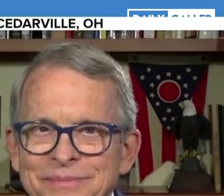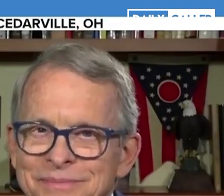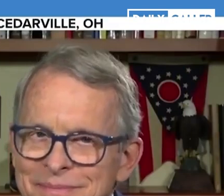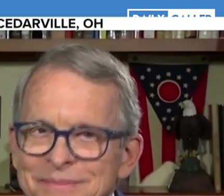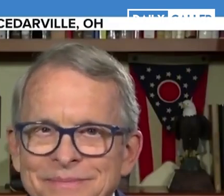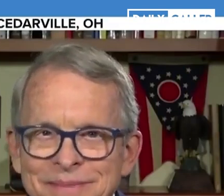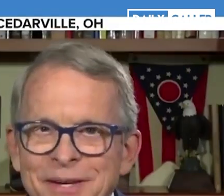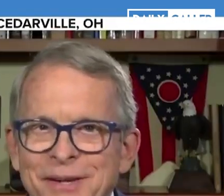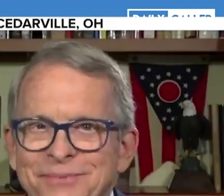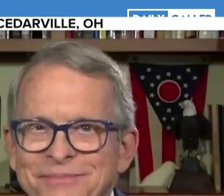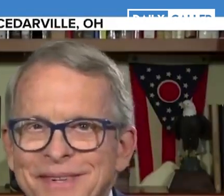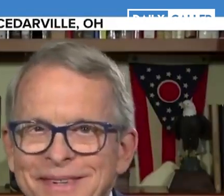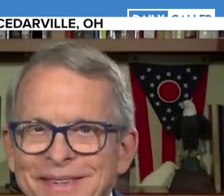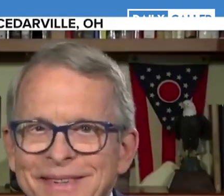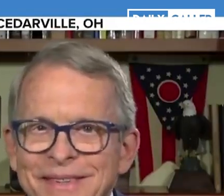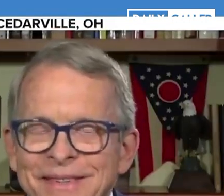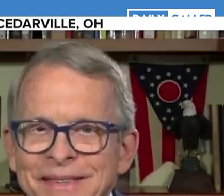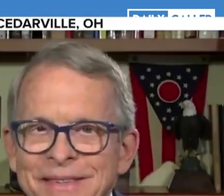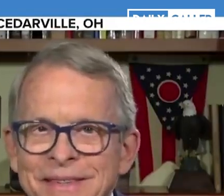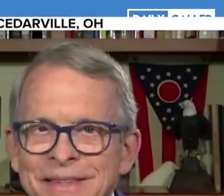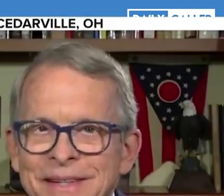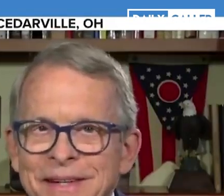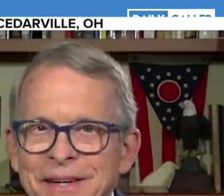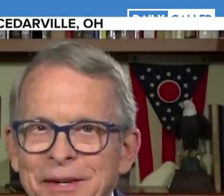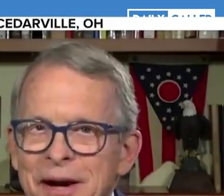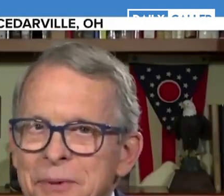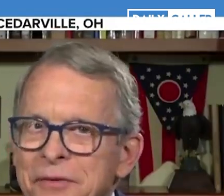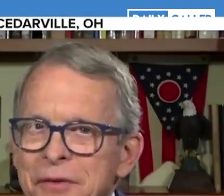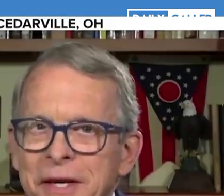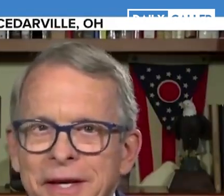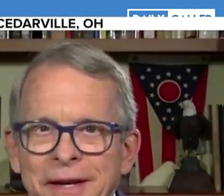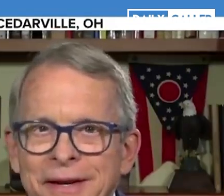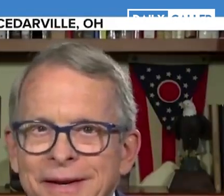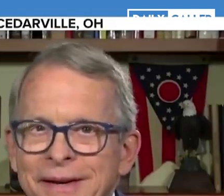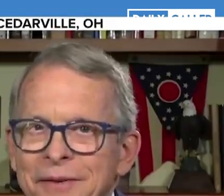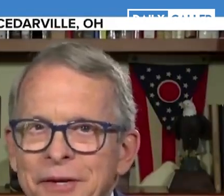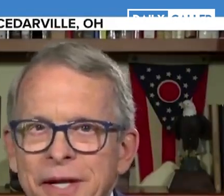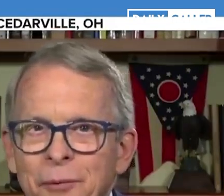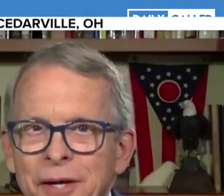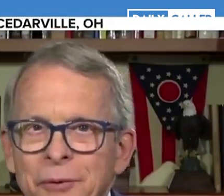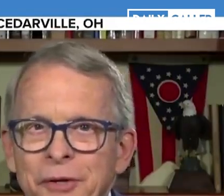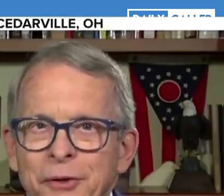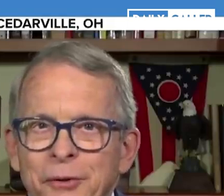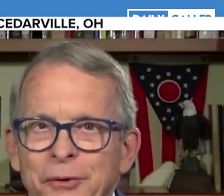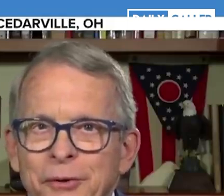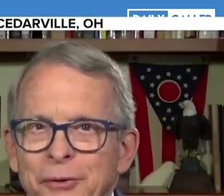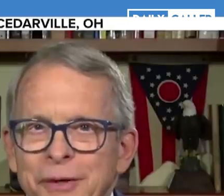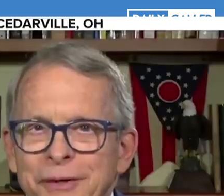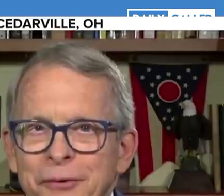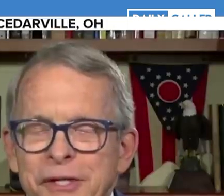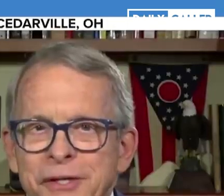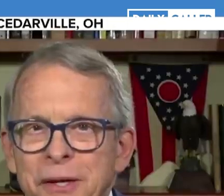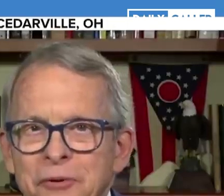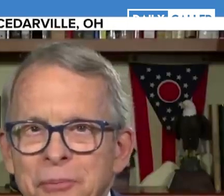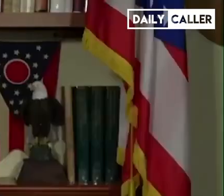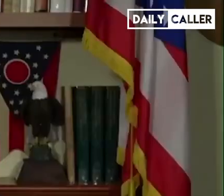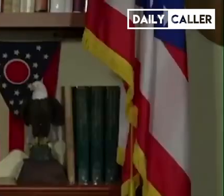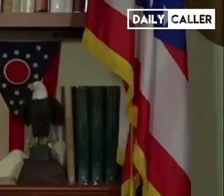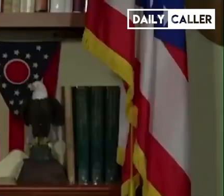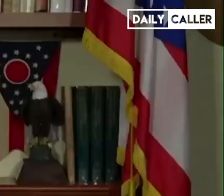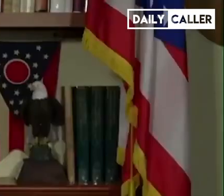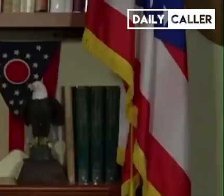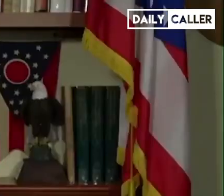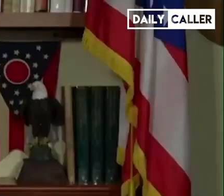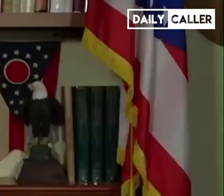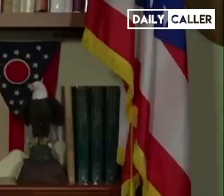being with us. Why this incentive? You know, I've been thinking every day, what can we do to increase the number of